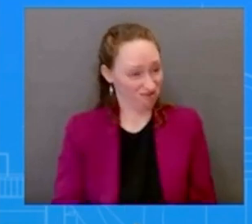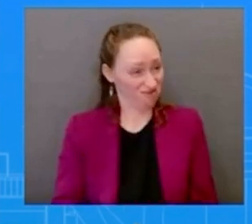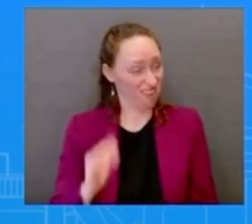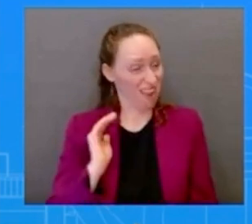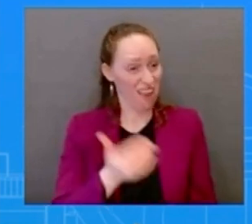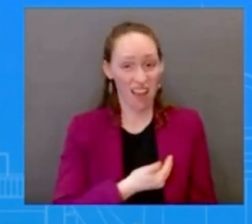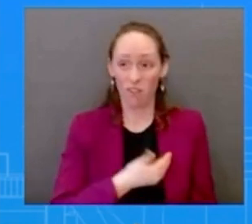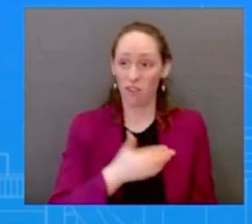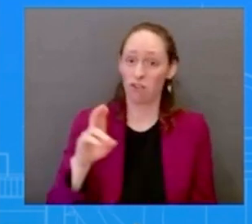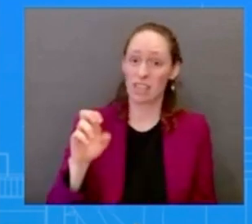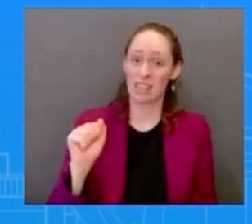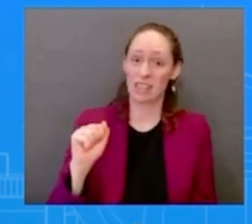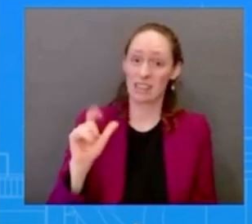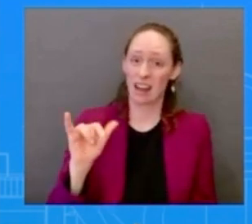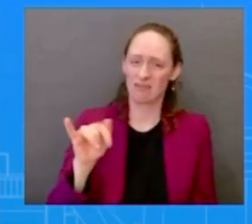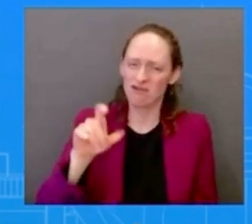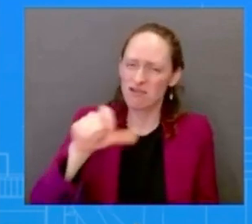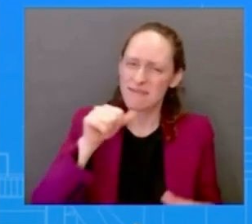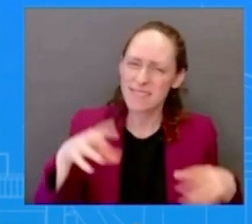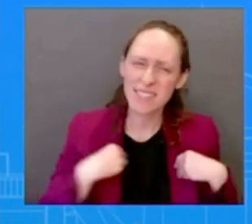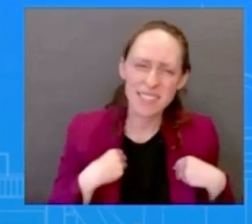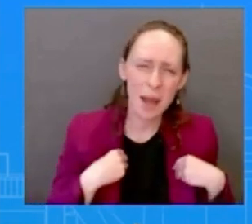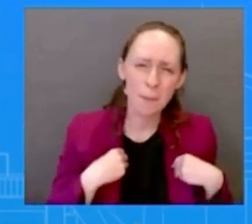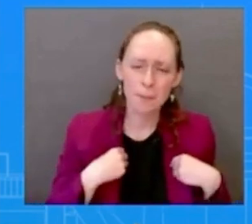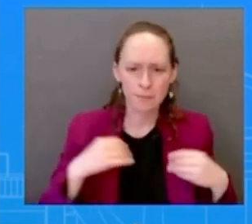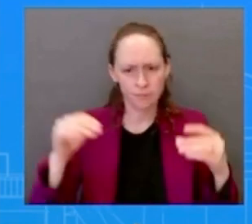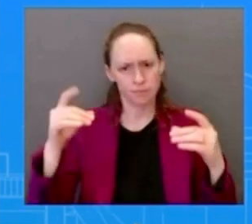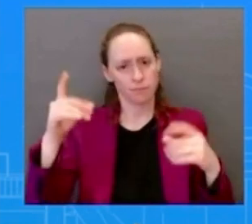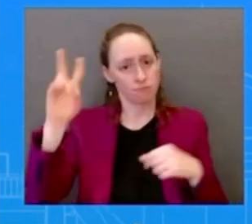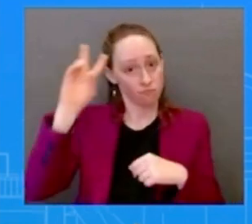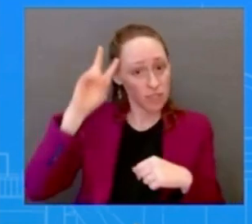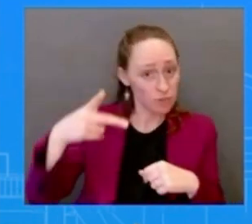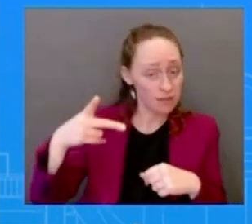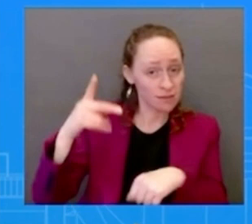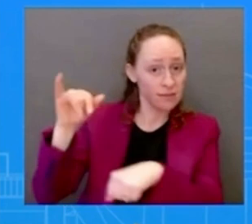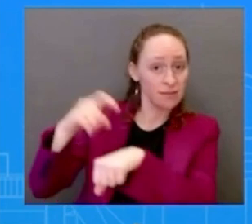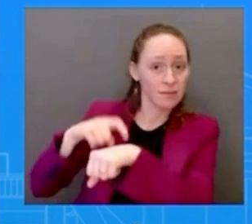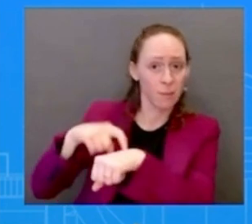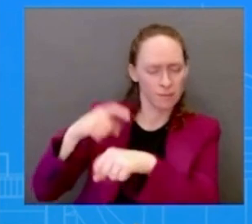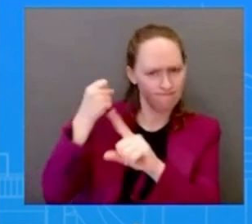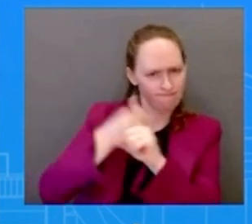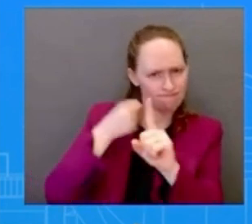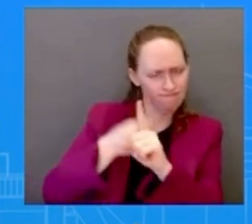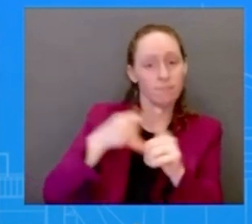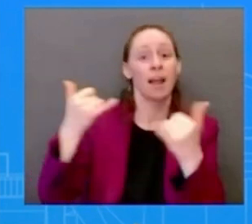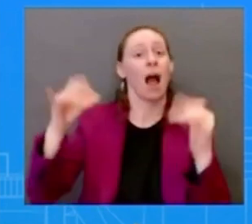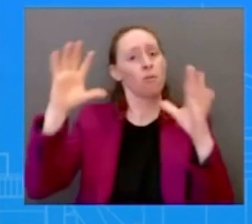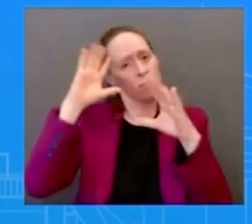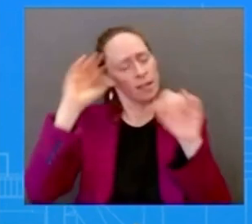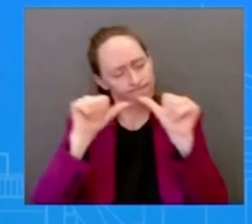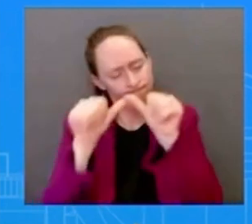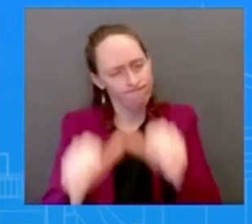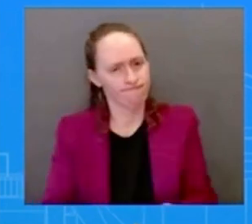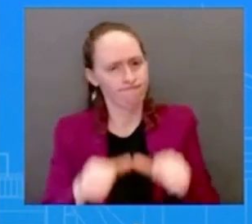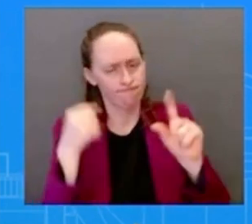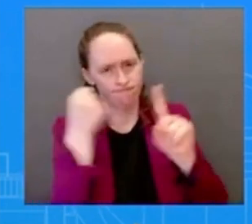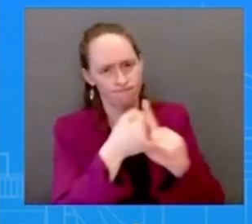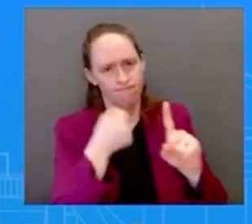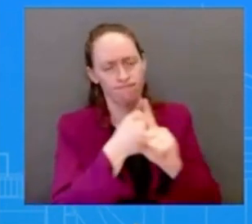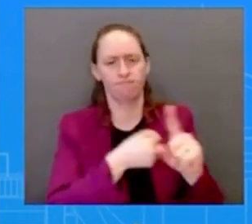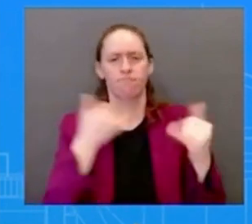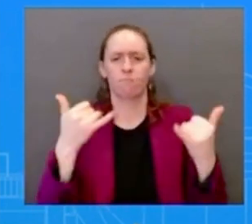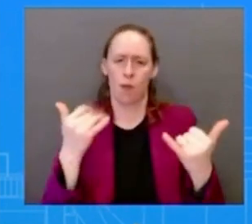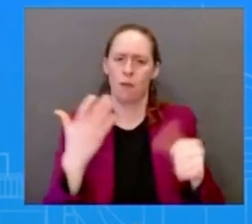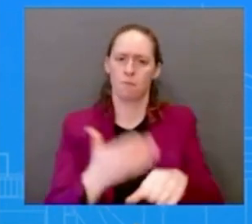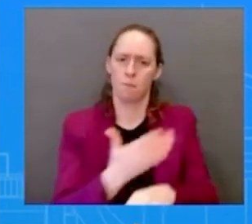to ensure pregnant and post-modern women and all americans have the care they need uh to stay healthy and that's the commitment that you'll see from this president go ahead april two